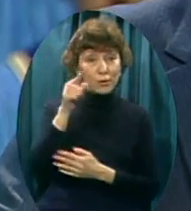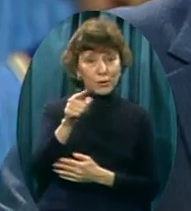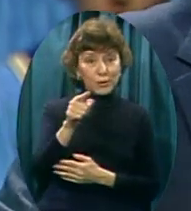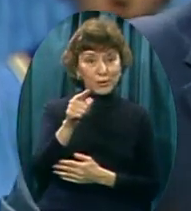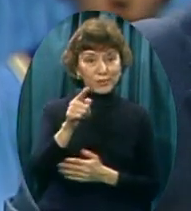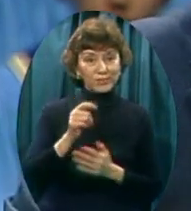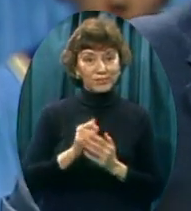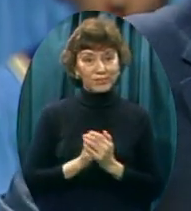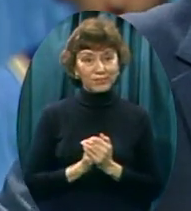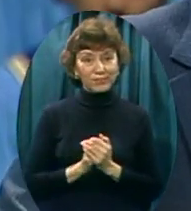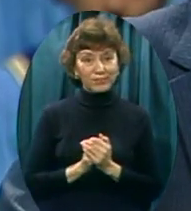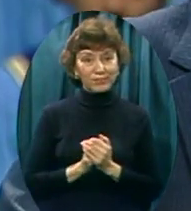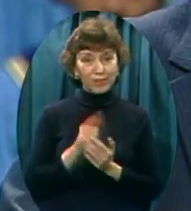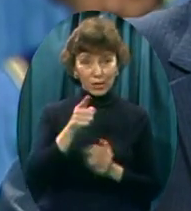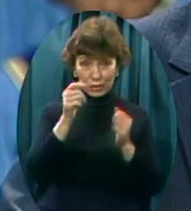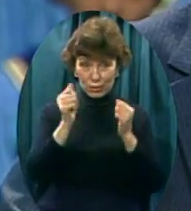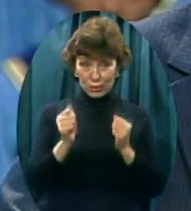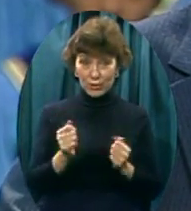television